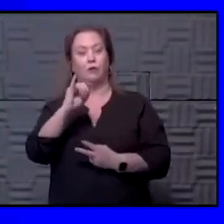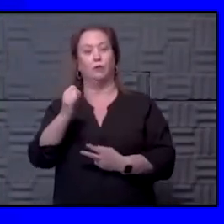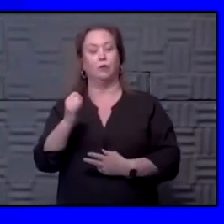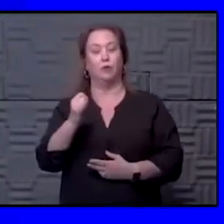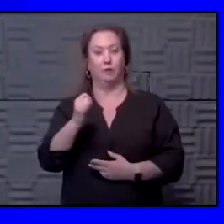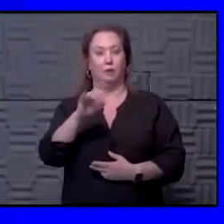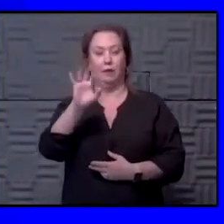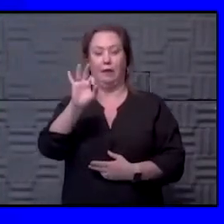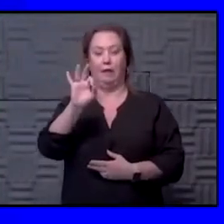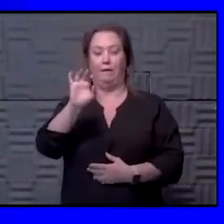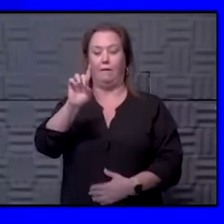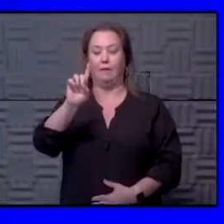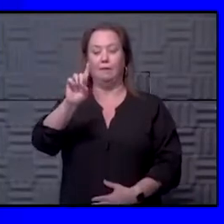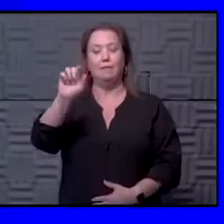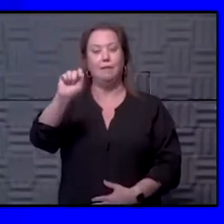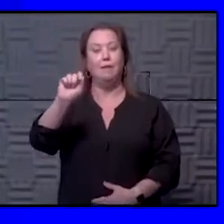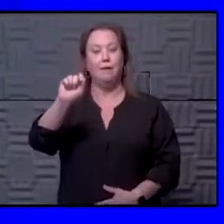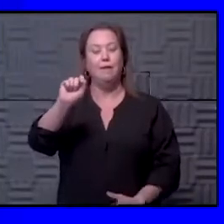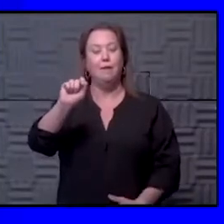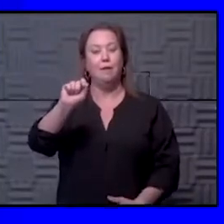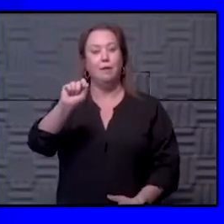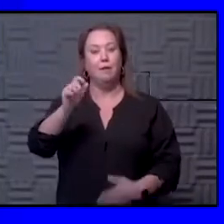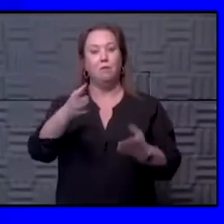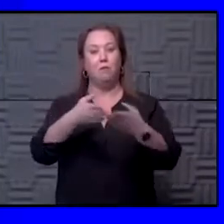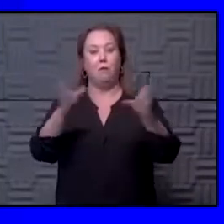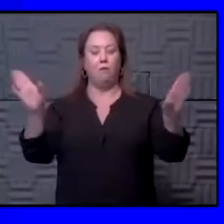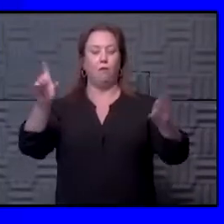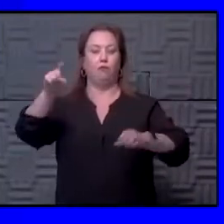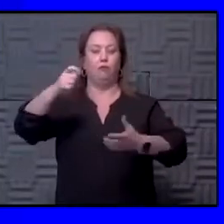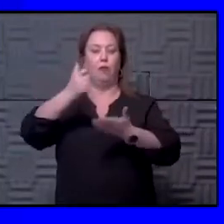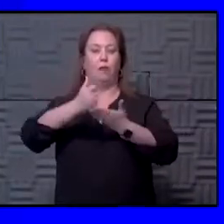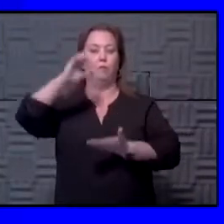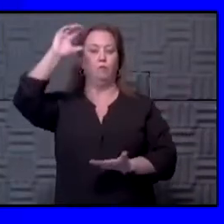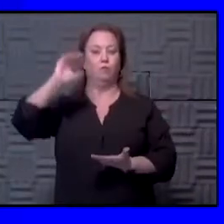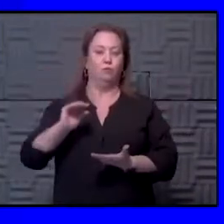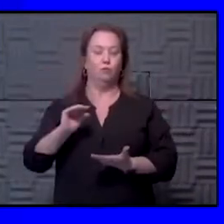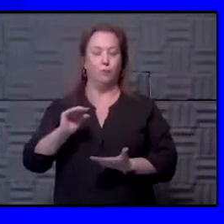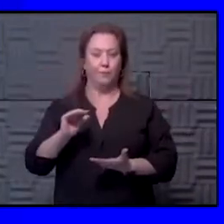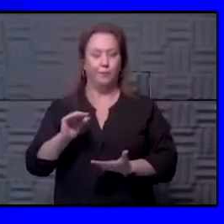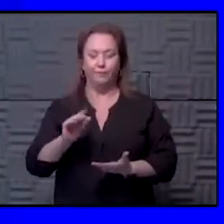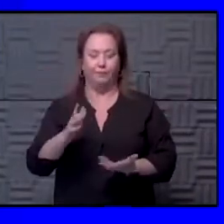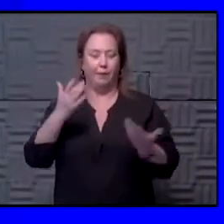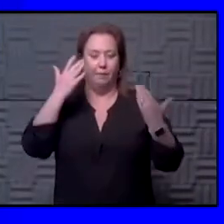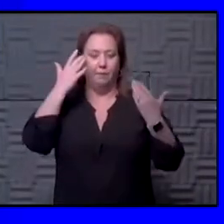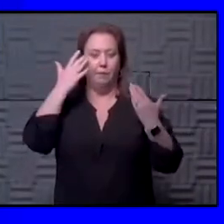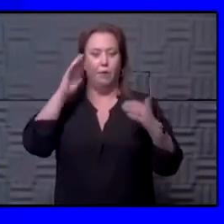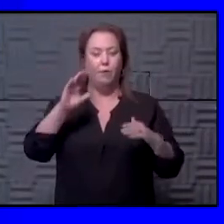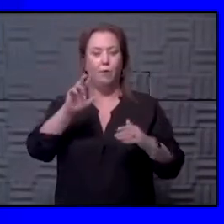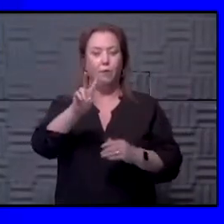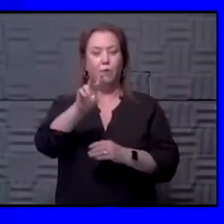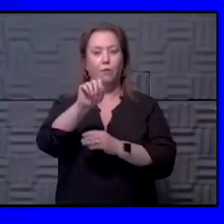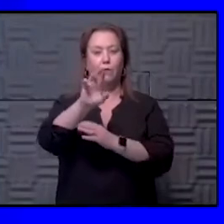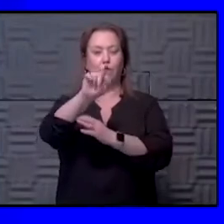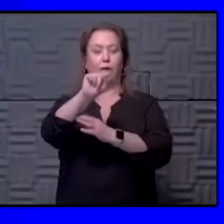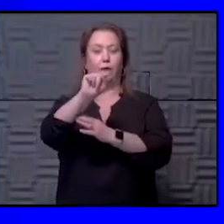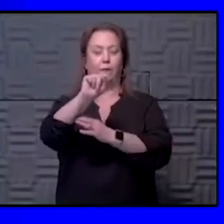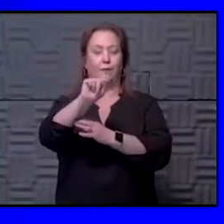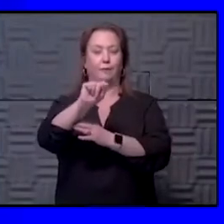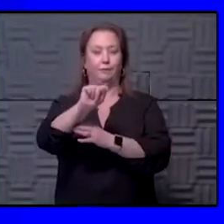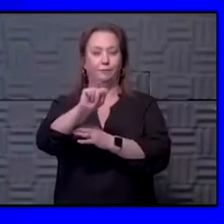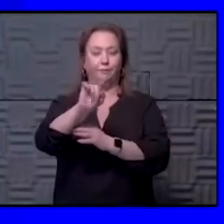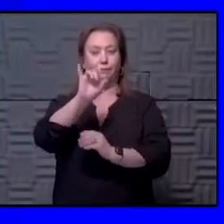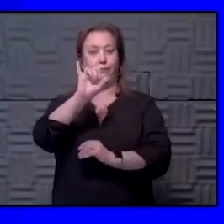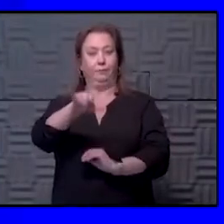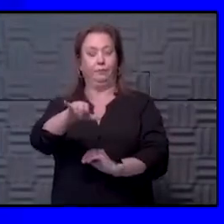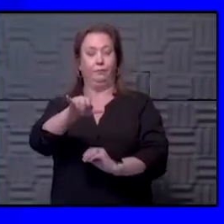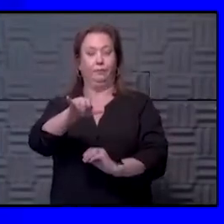FDA brief data, that overall it should help reduce. But we just don't know with the variants. So that is